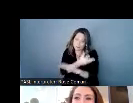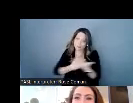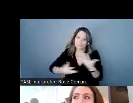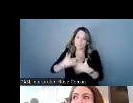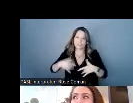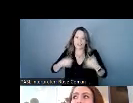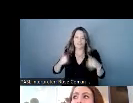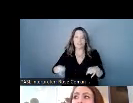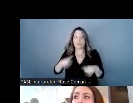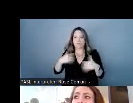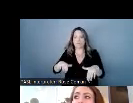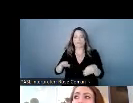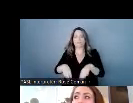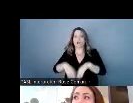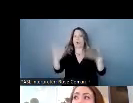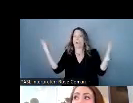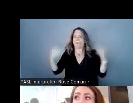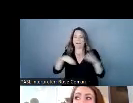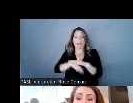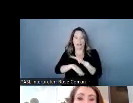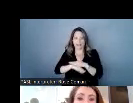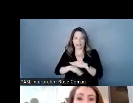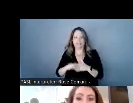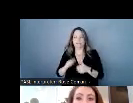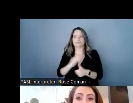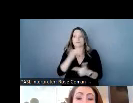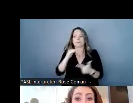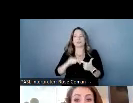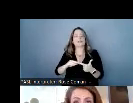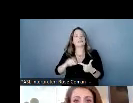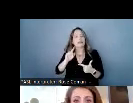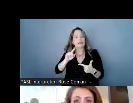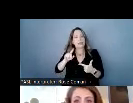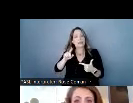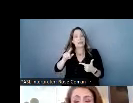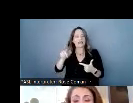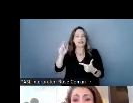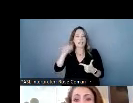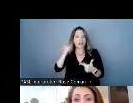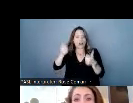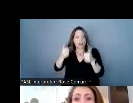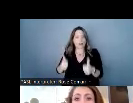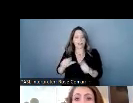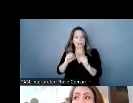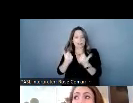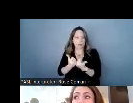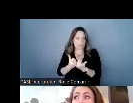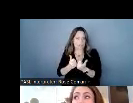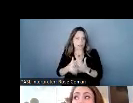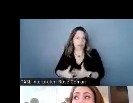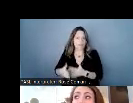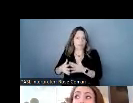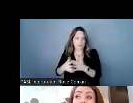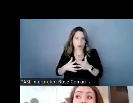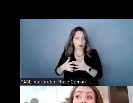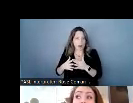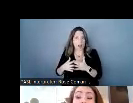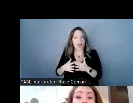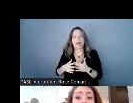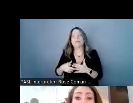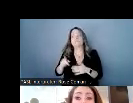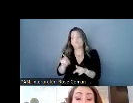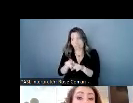accessible people love it there's the hearing loss association of america that also has an annual conference with social events but